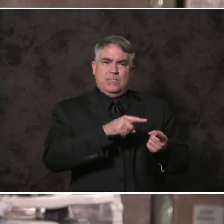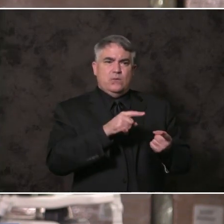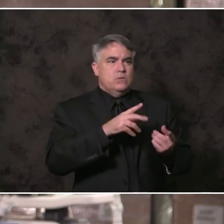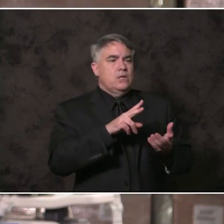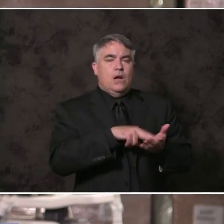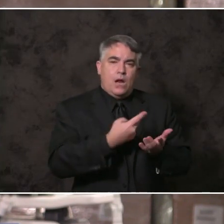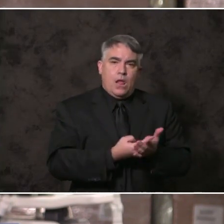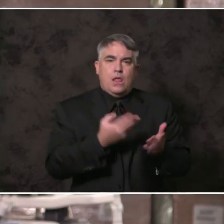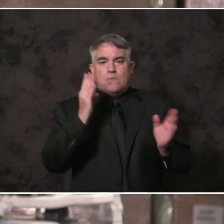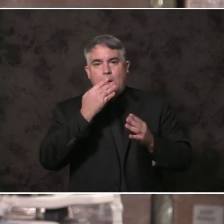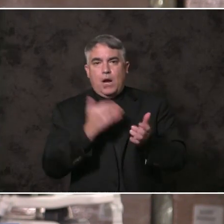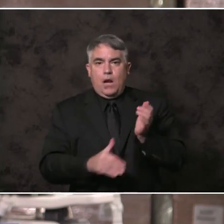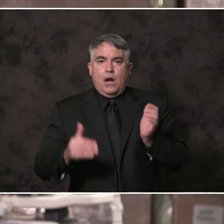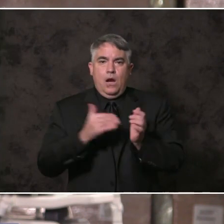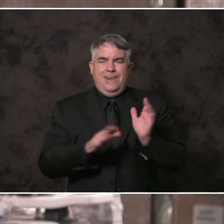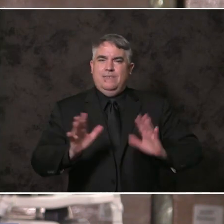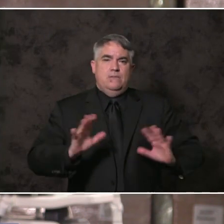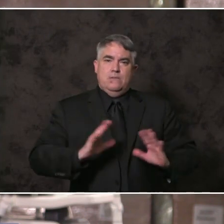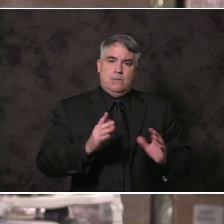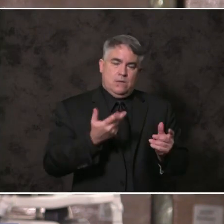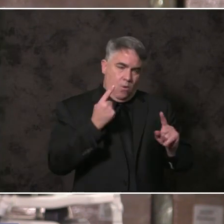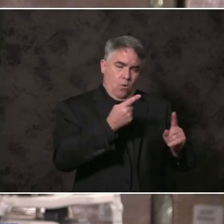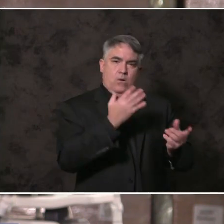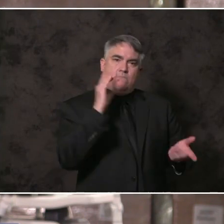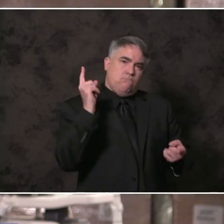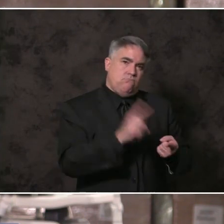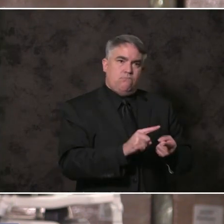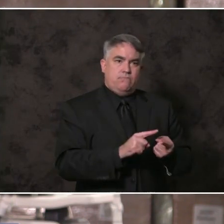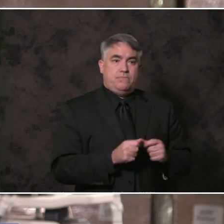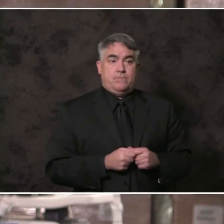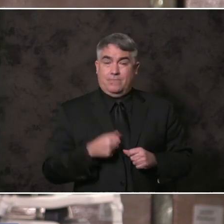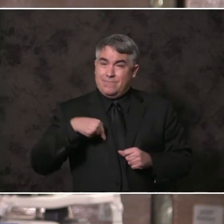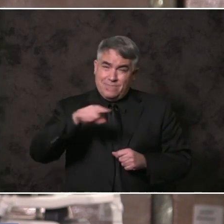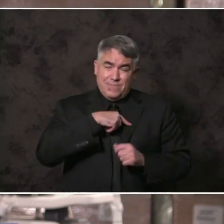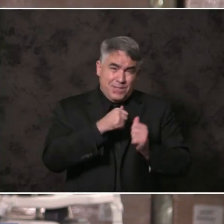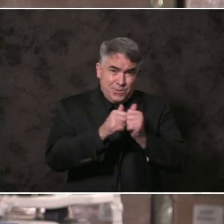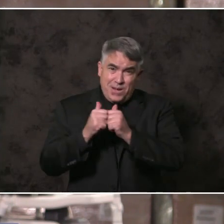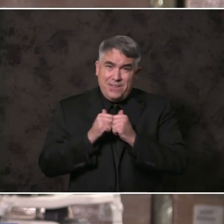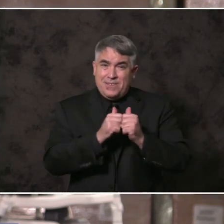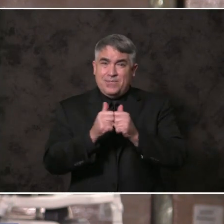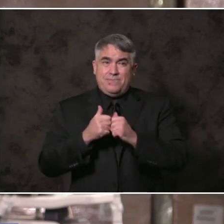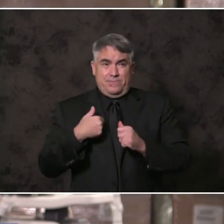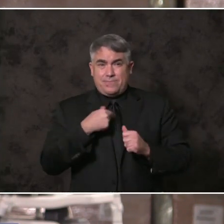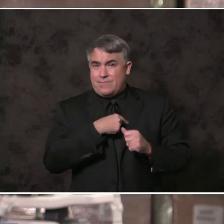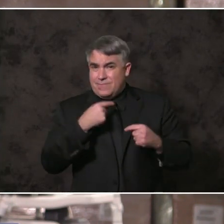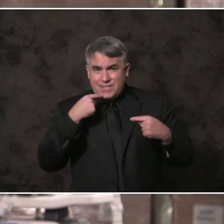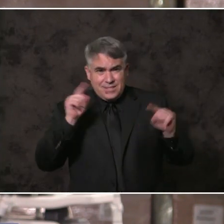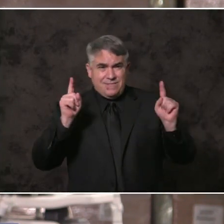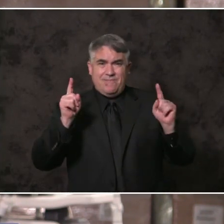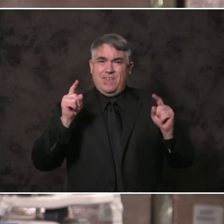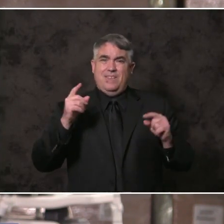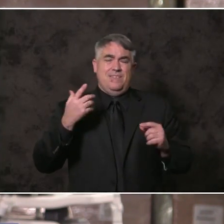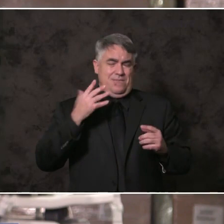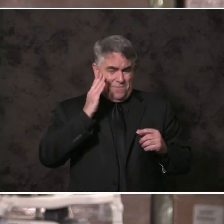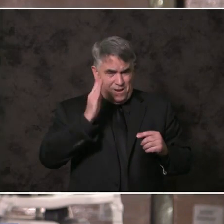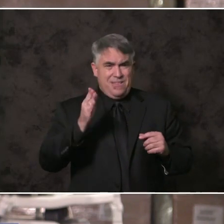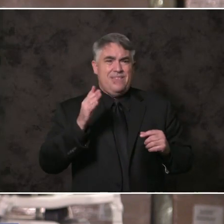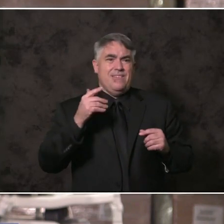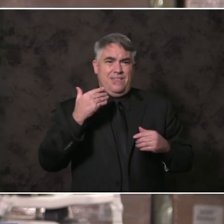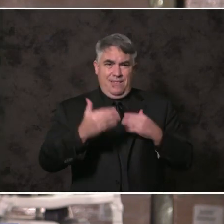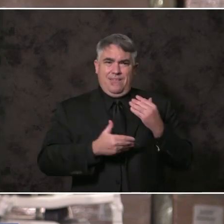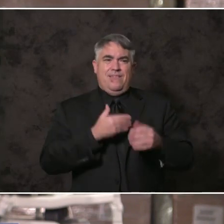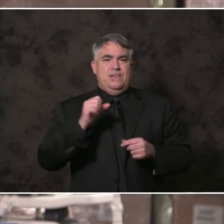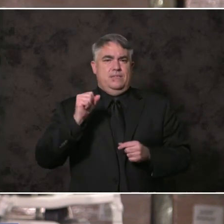efforts, when taken together and when accomplished, will make San Diego a national leader in treating behavioral health